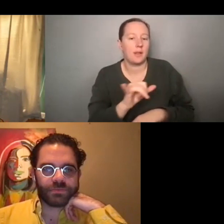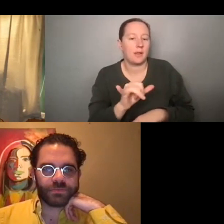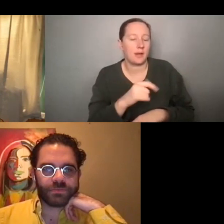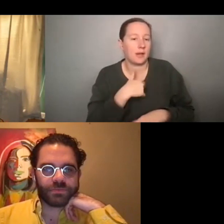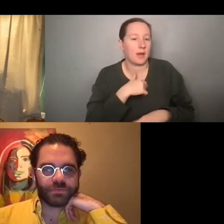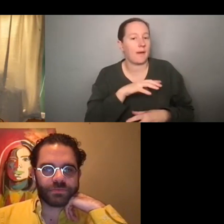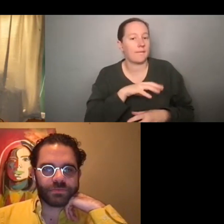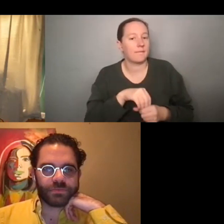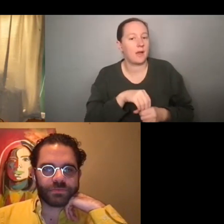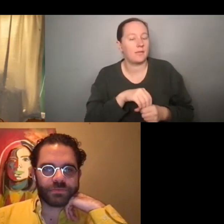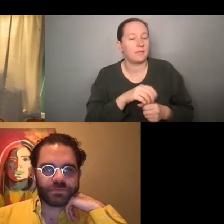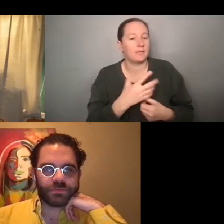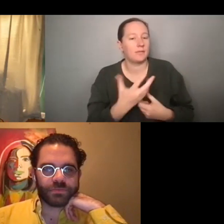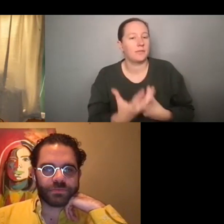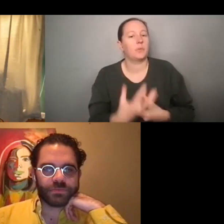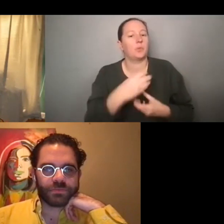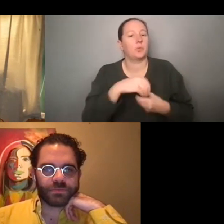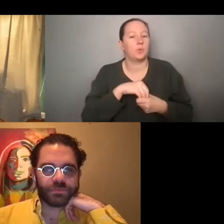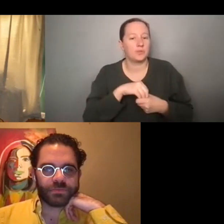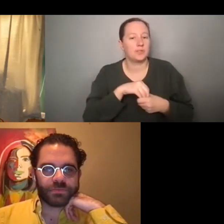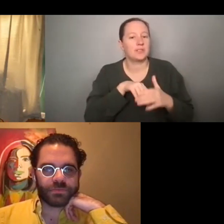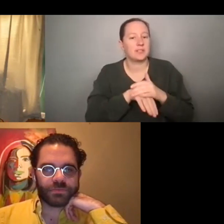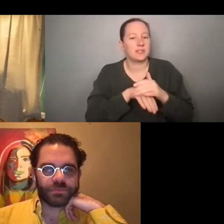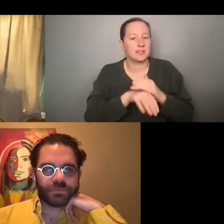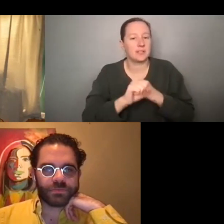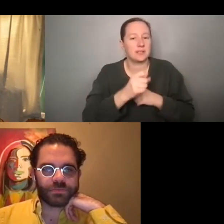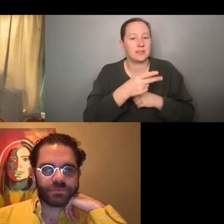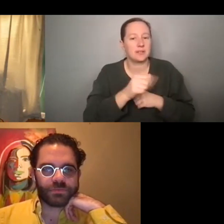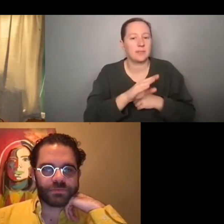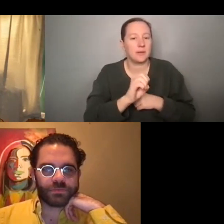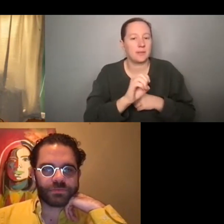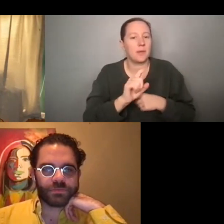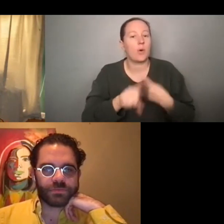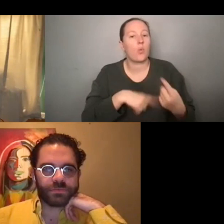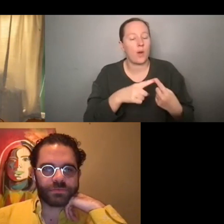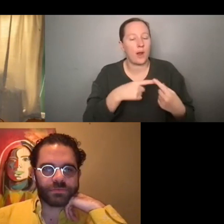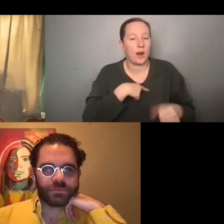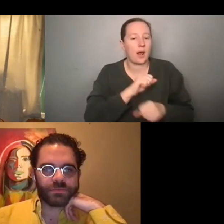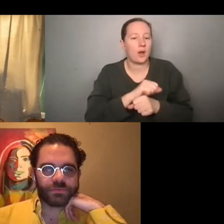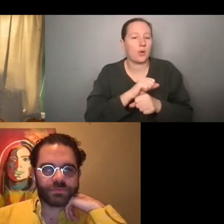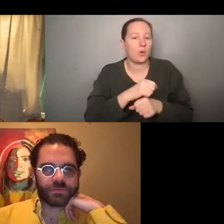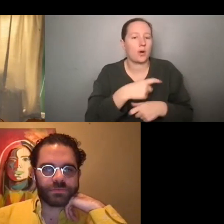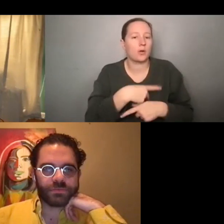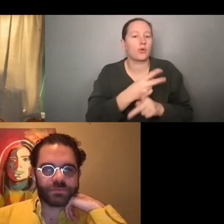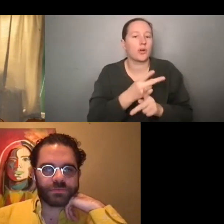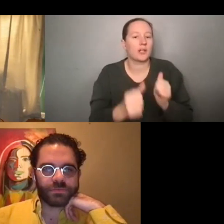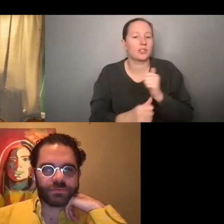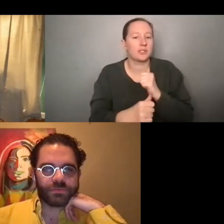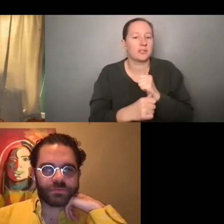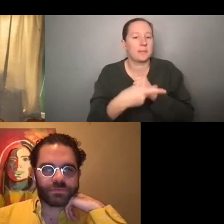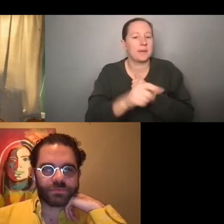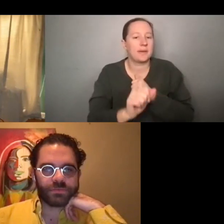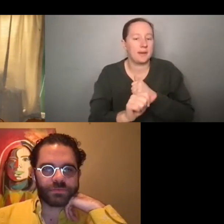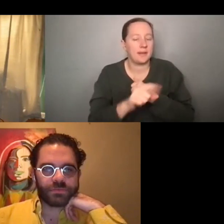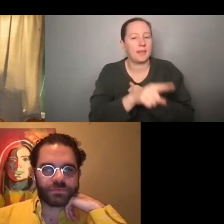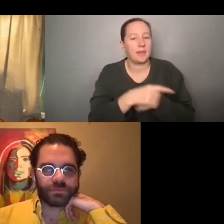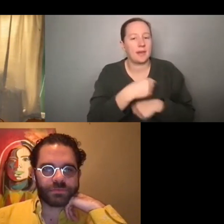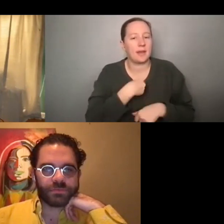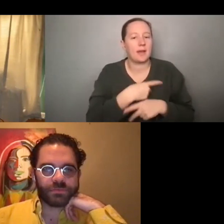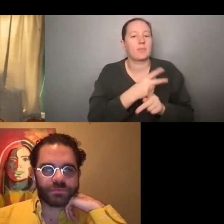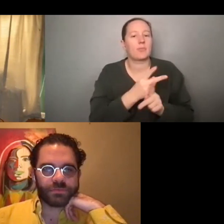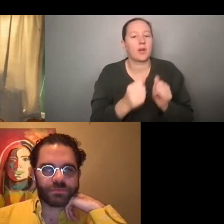and accessible space. When I was able to be a production assistant on one of their shoots, they had a production accessibility